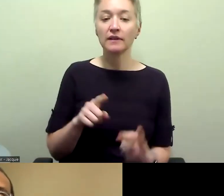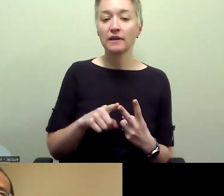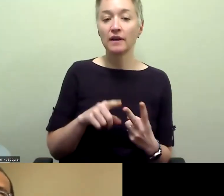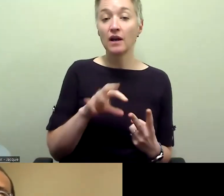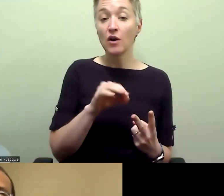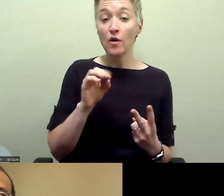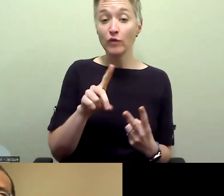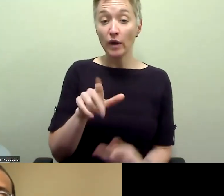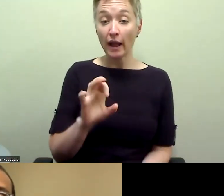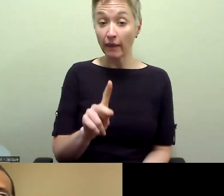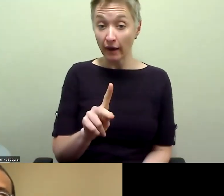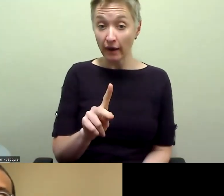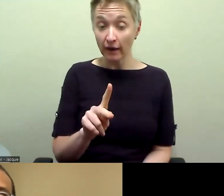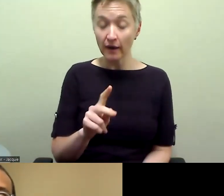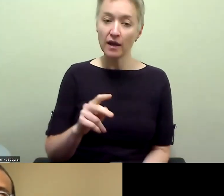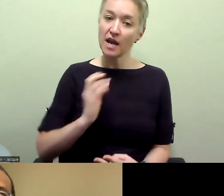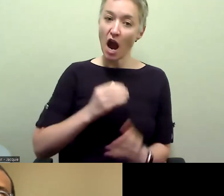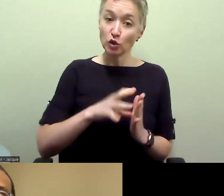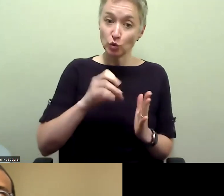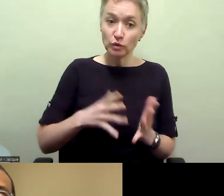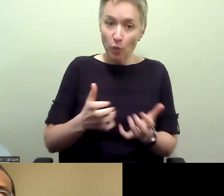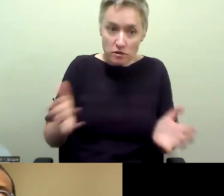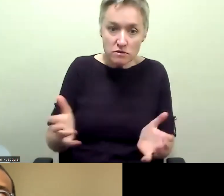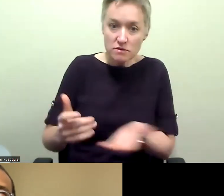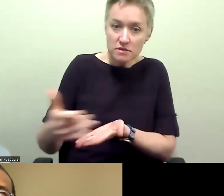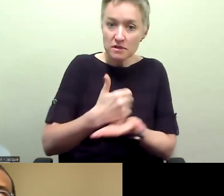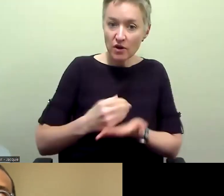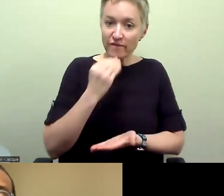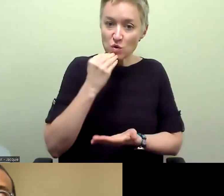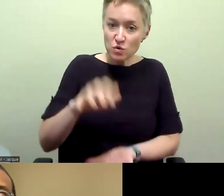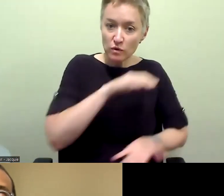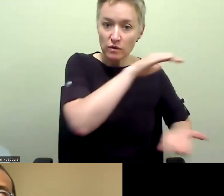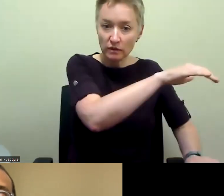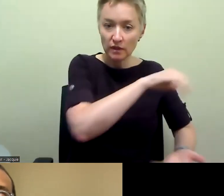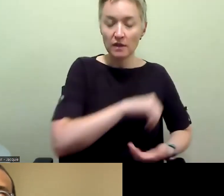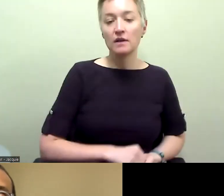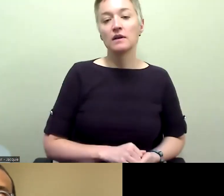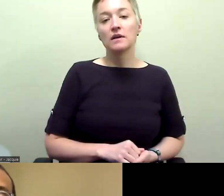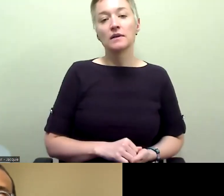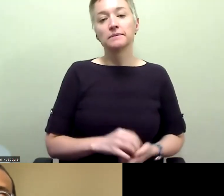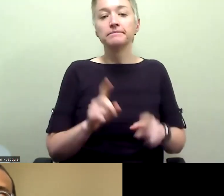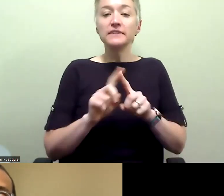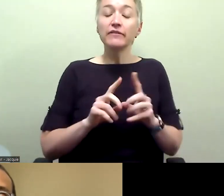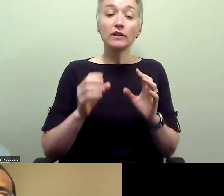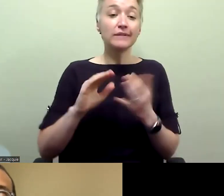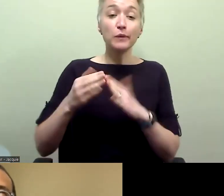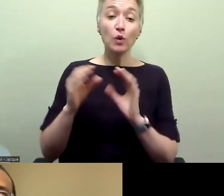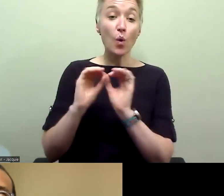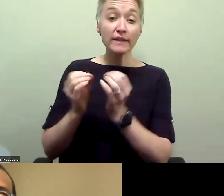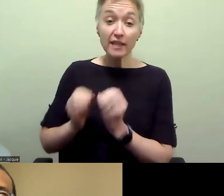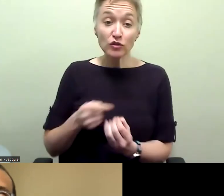is another one. Our students want to do food drives. Um, they do, uh, so different organizations in the community